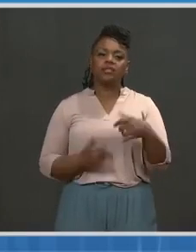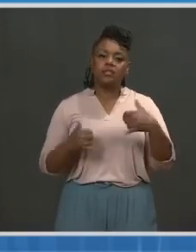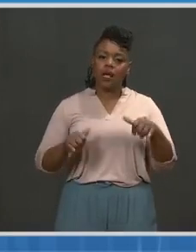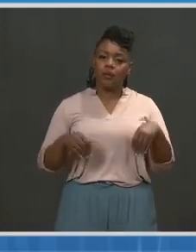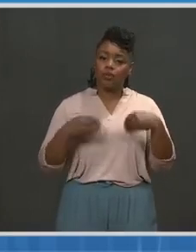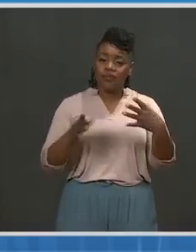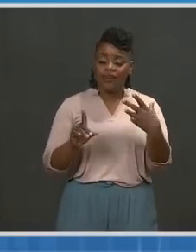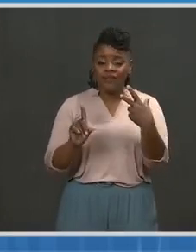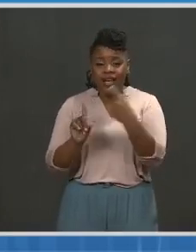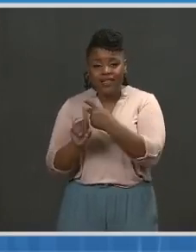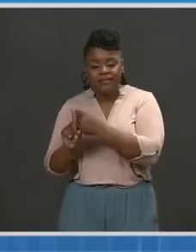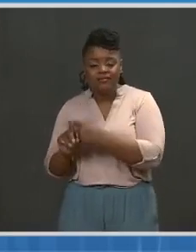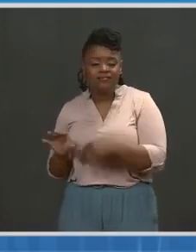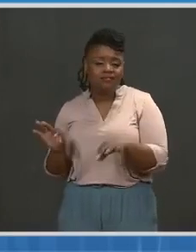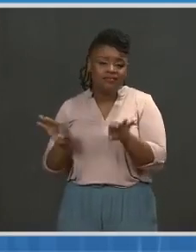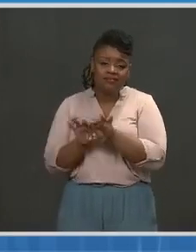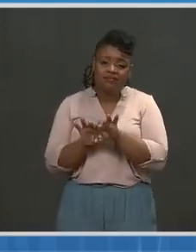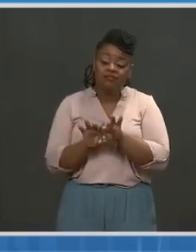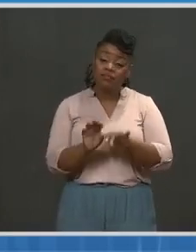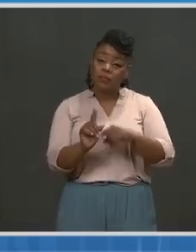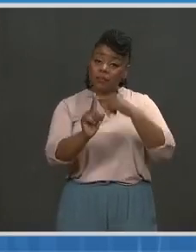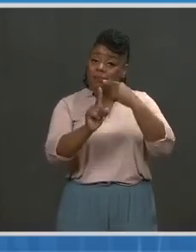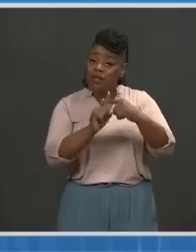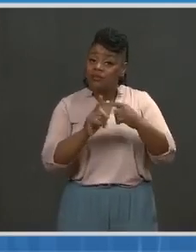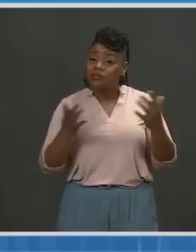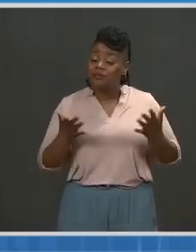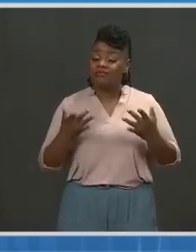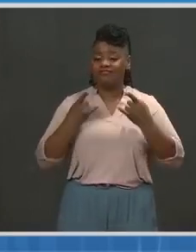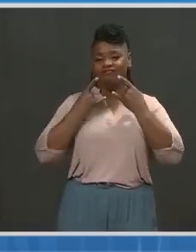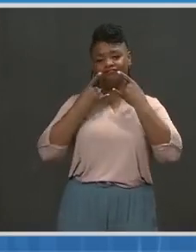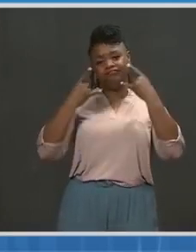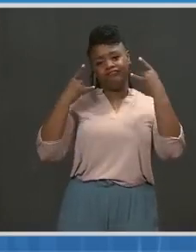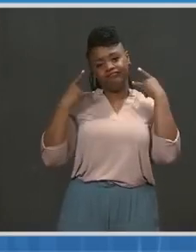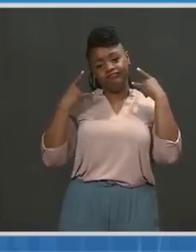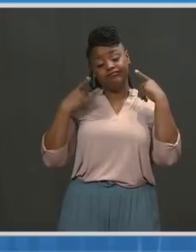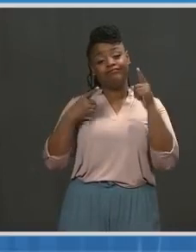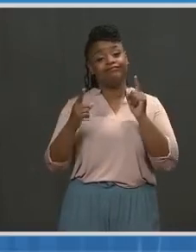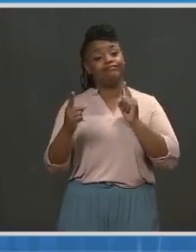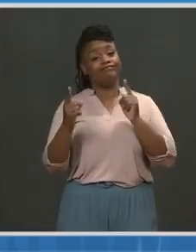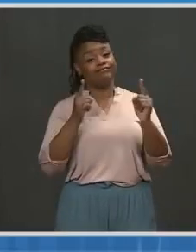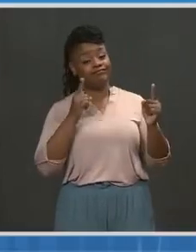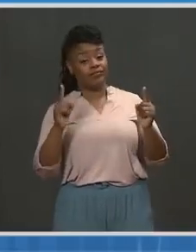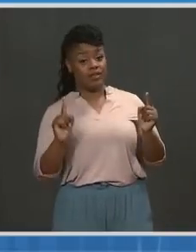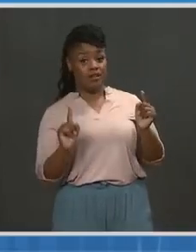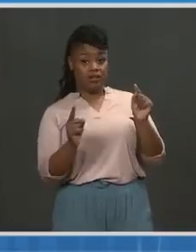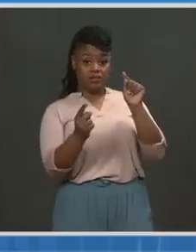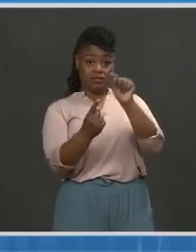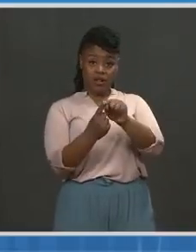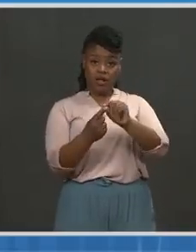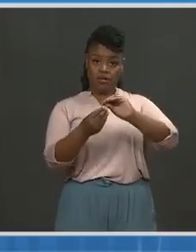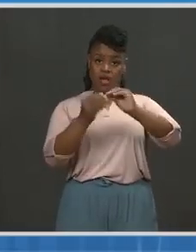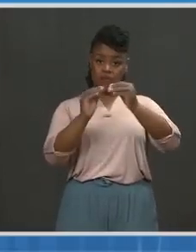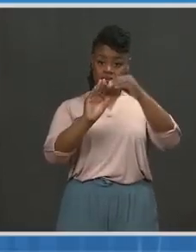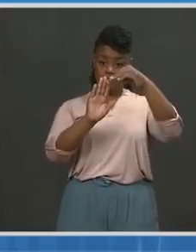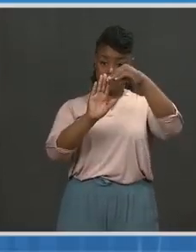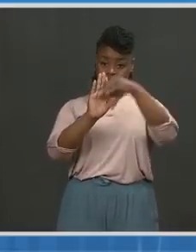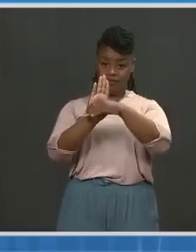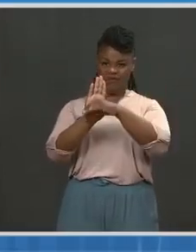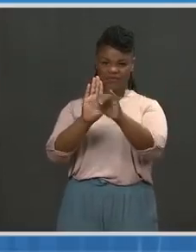doing, more vaccinations and continue to do public health measures until we actually do turn the corner.